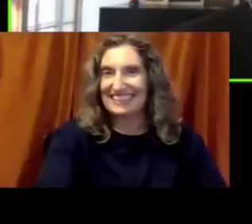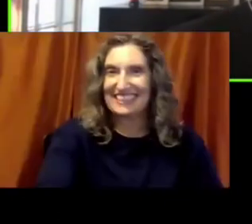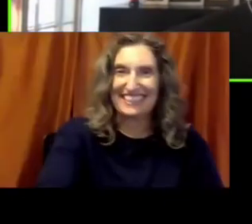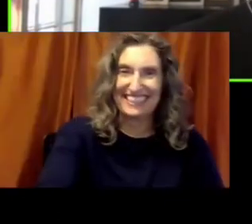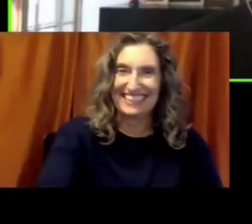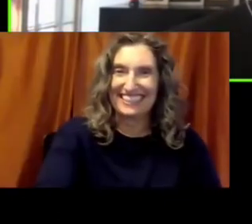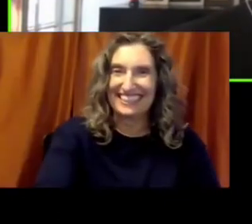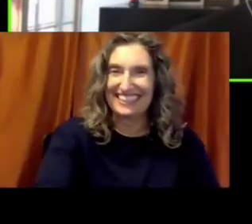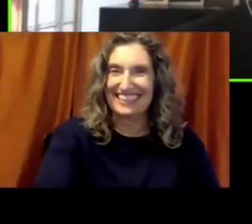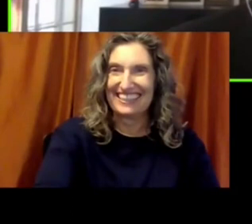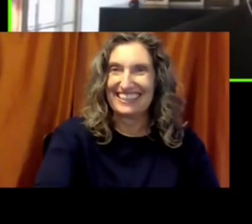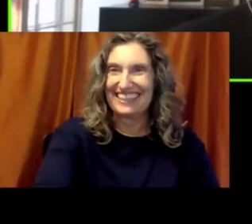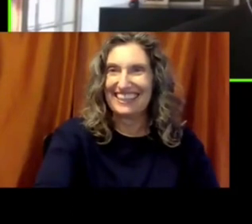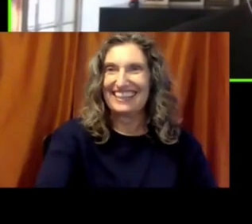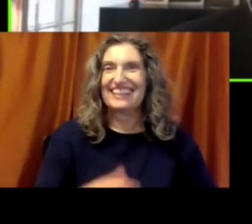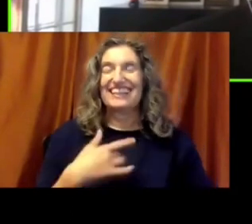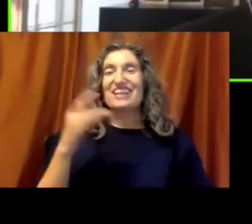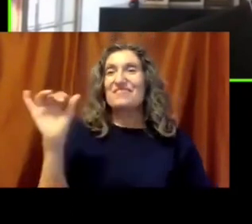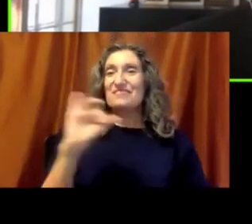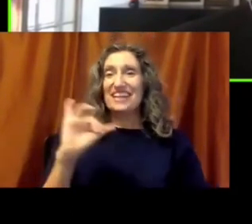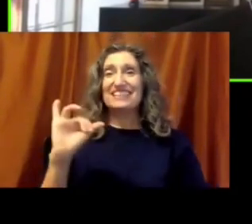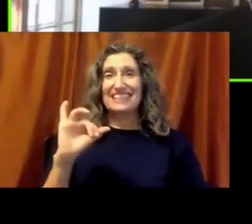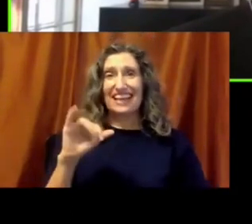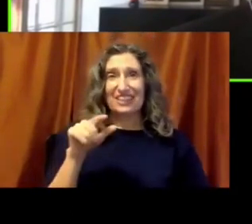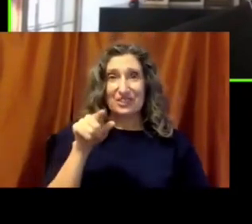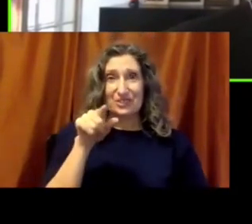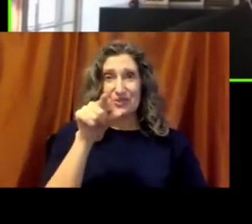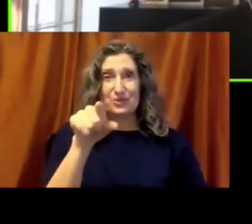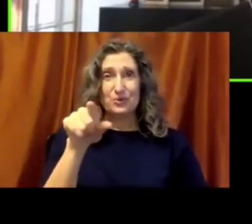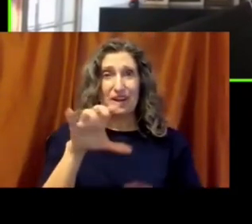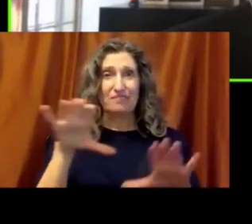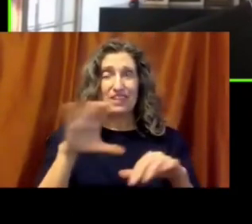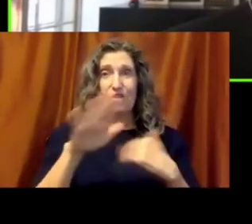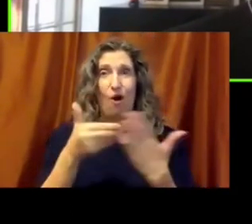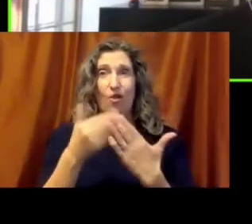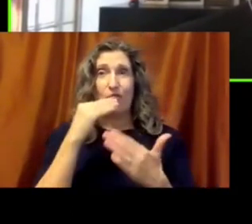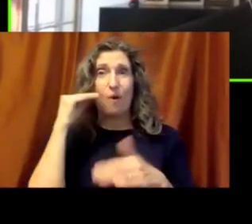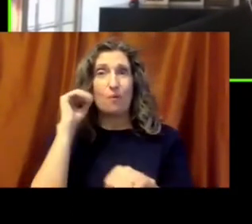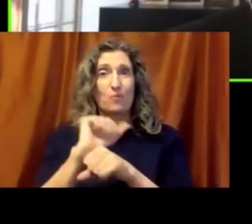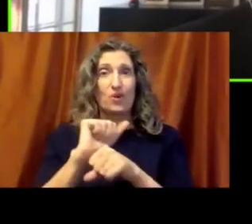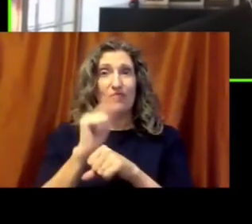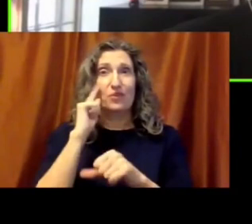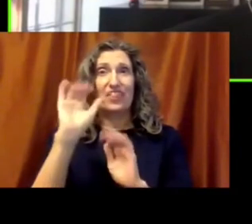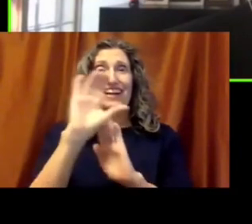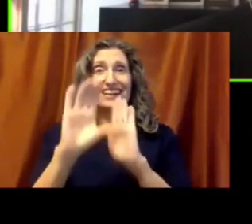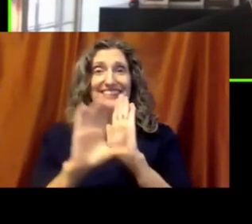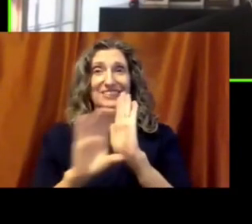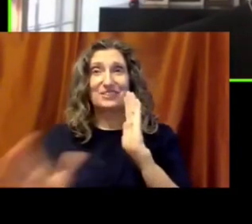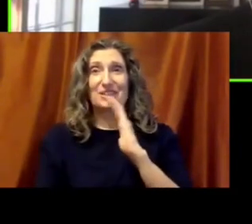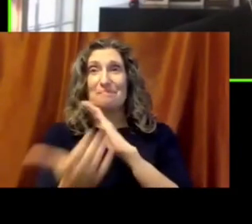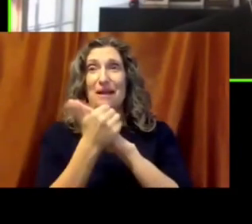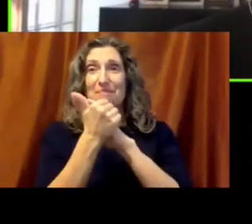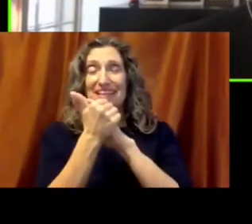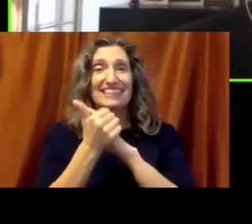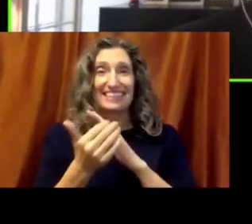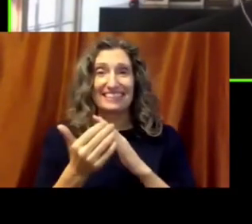you've done the homework and the preparation for this is not in reaction to the COVID